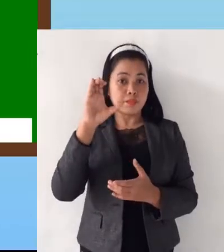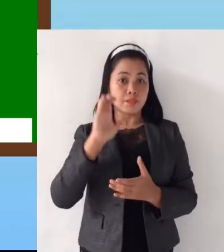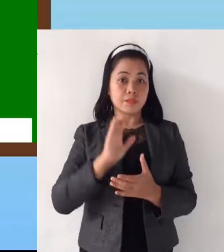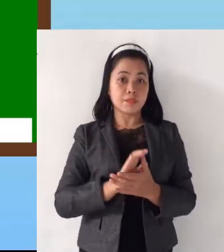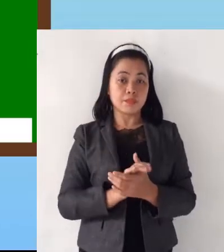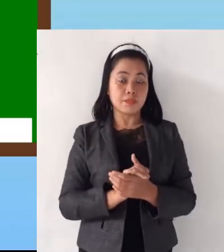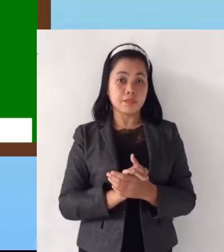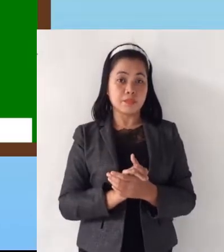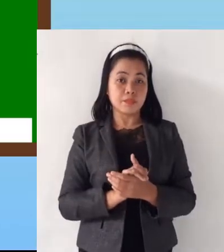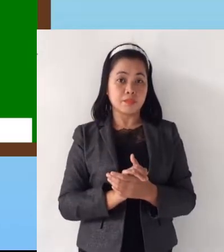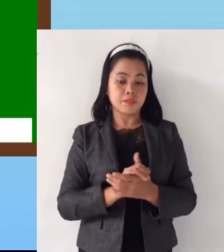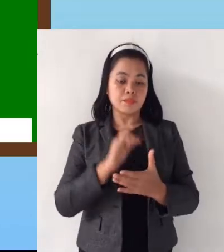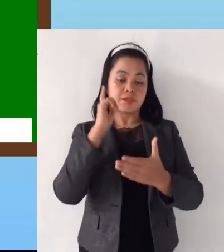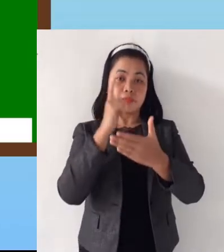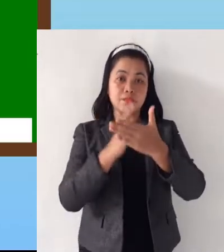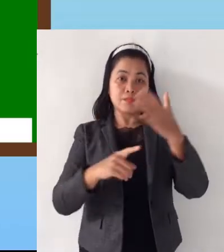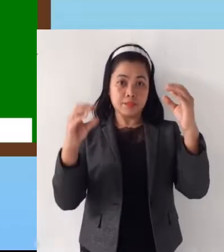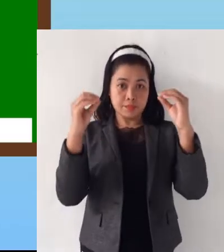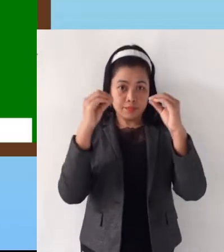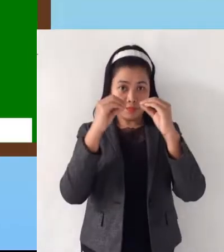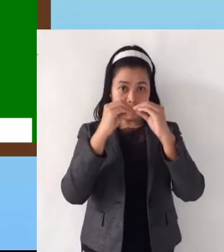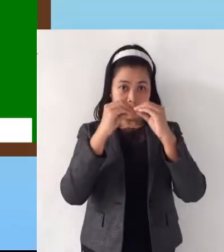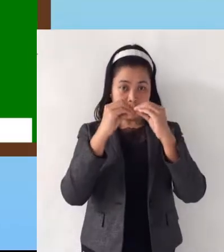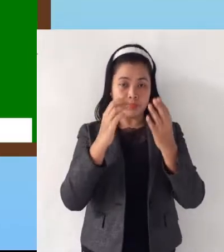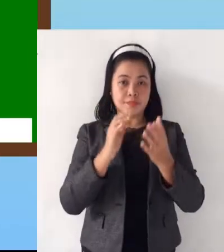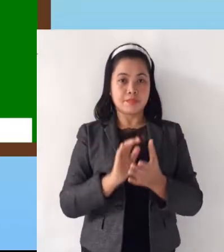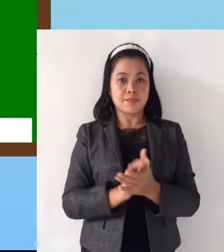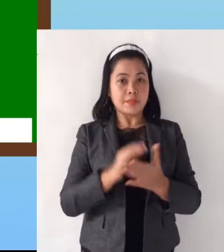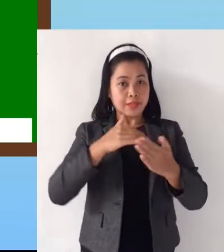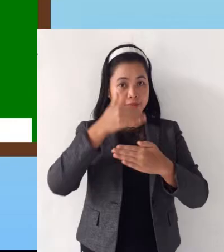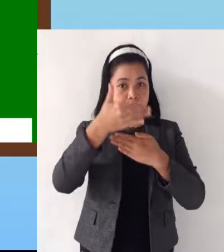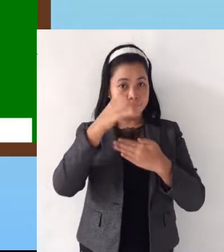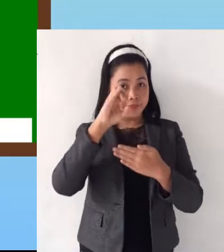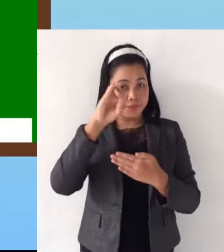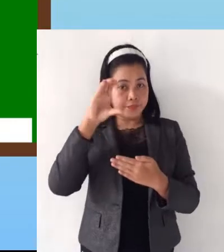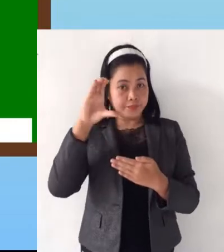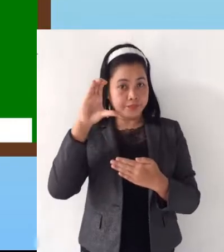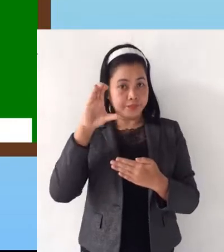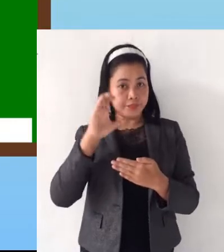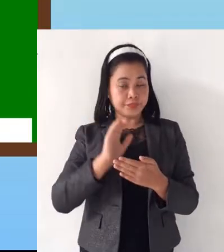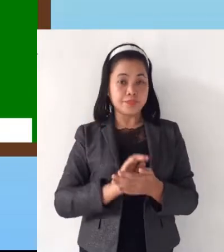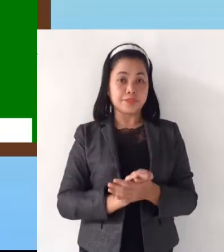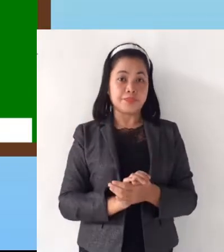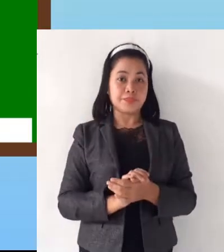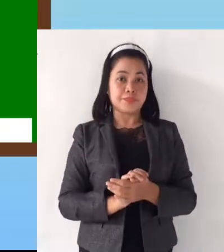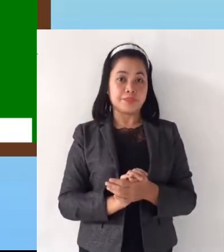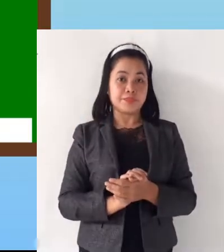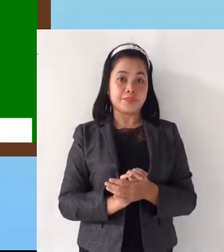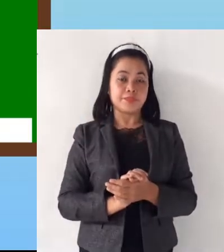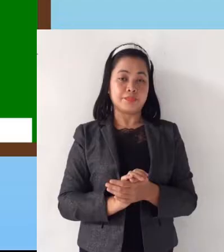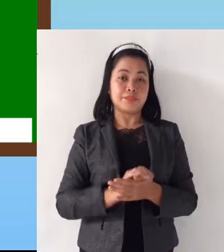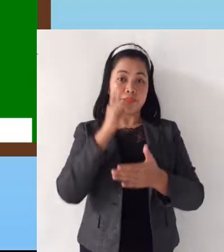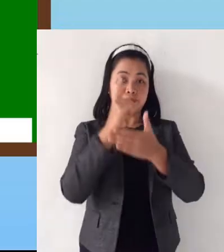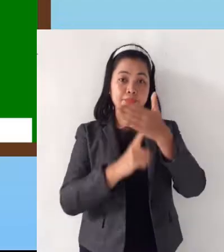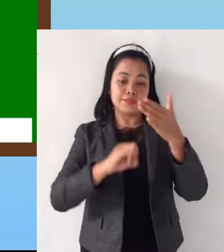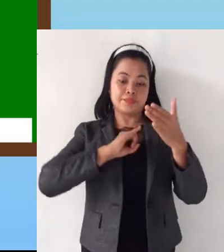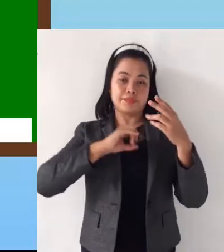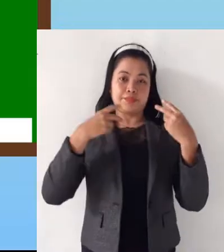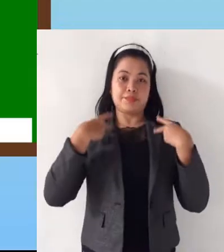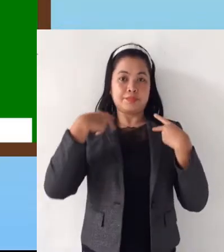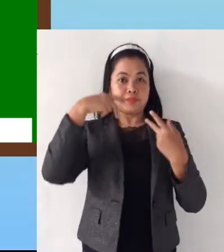for what's more. The next icon stands for what I have learned.